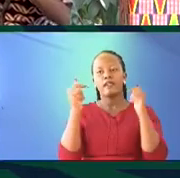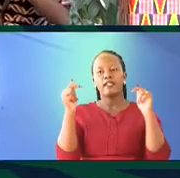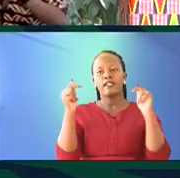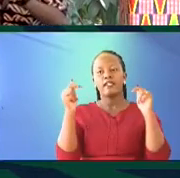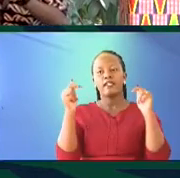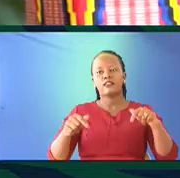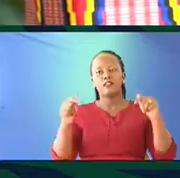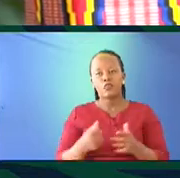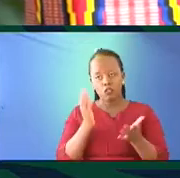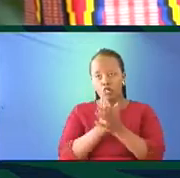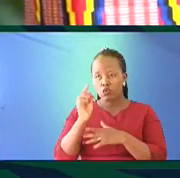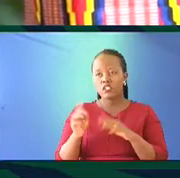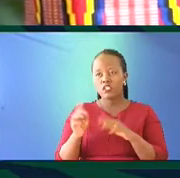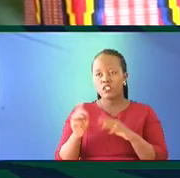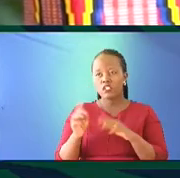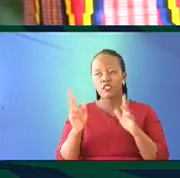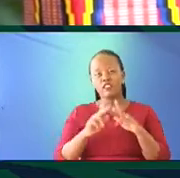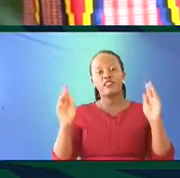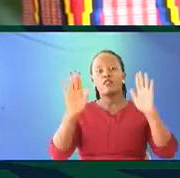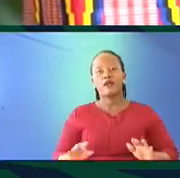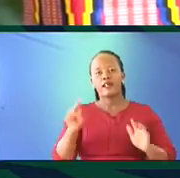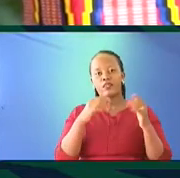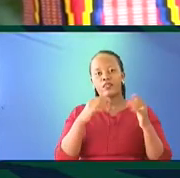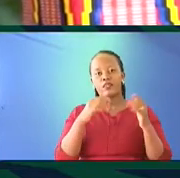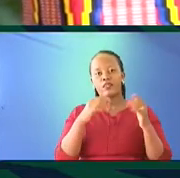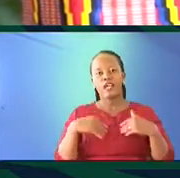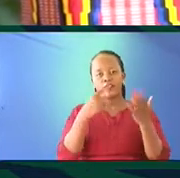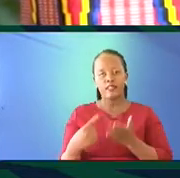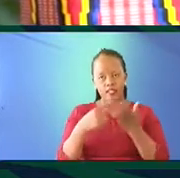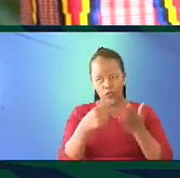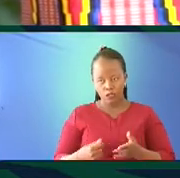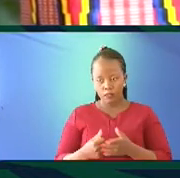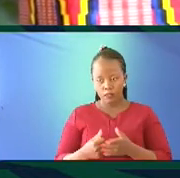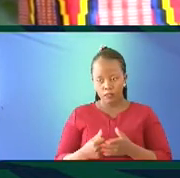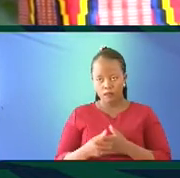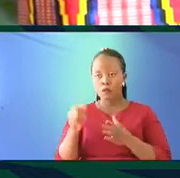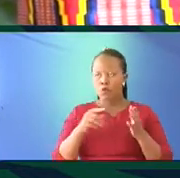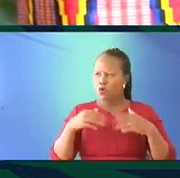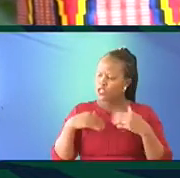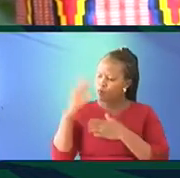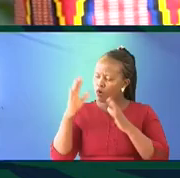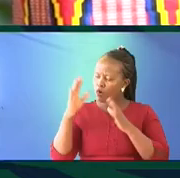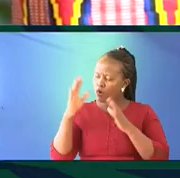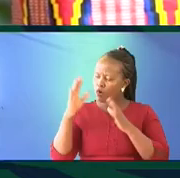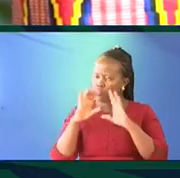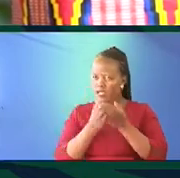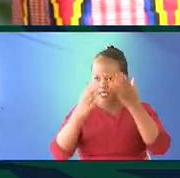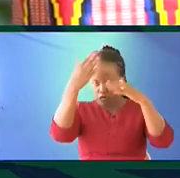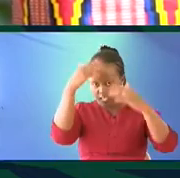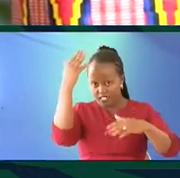think it is very important that we have these discussions. We often have them in class, you know, at the university,